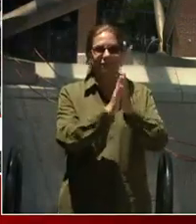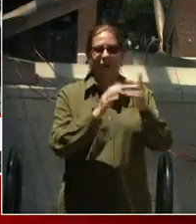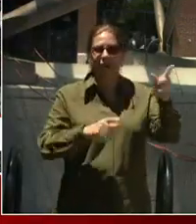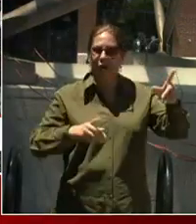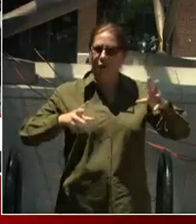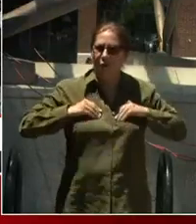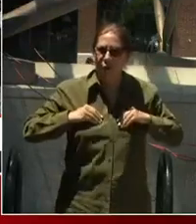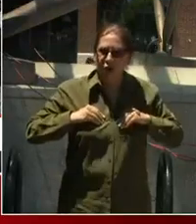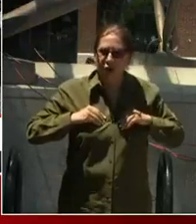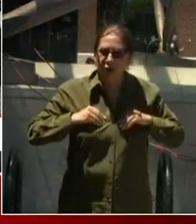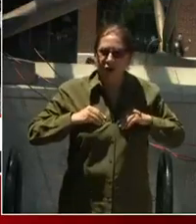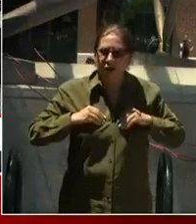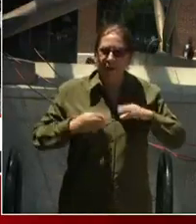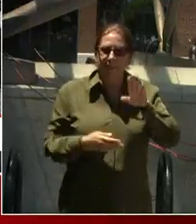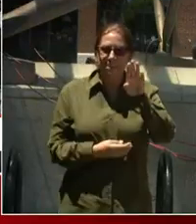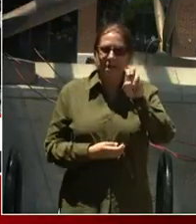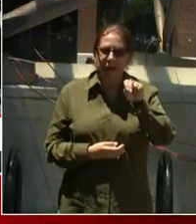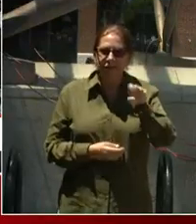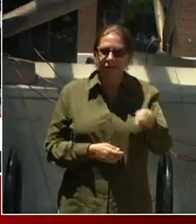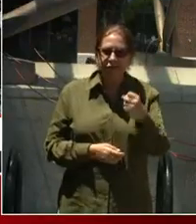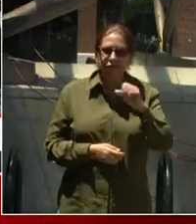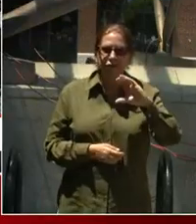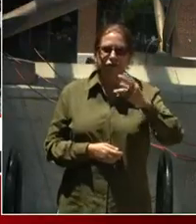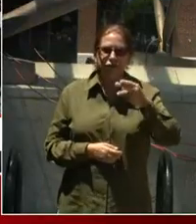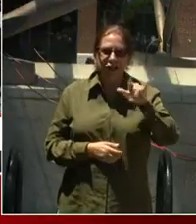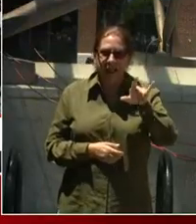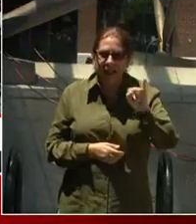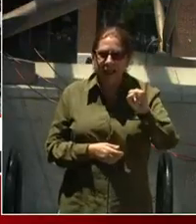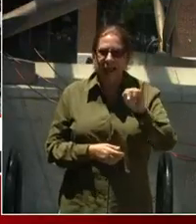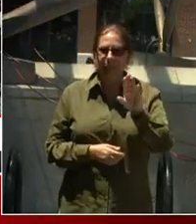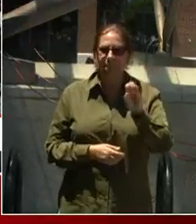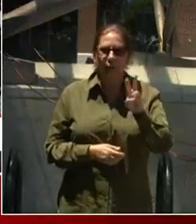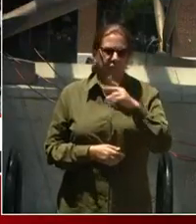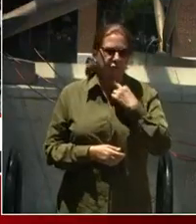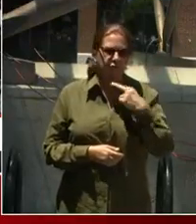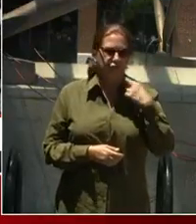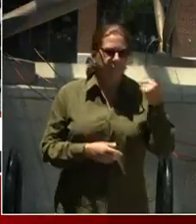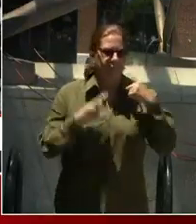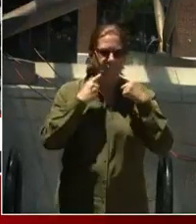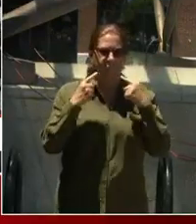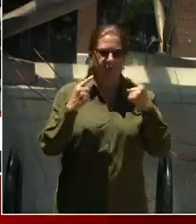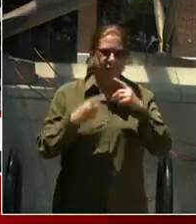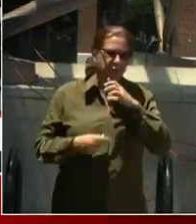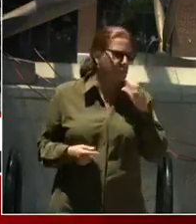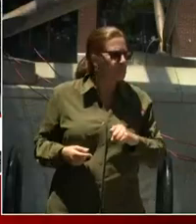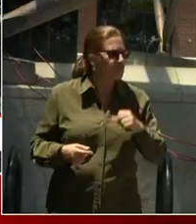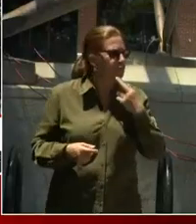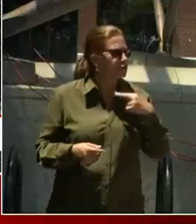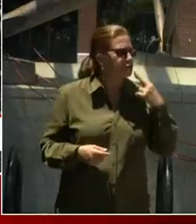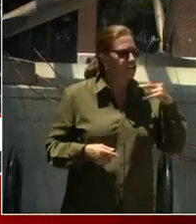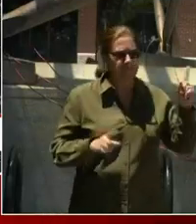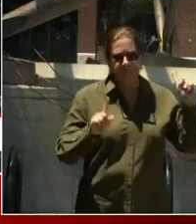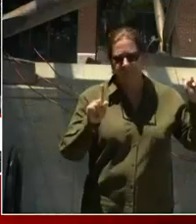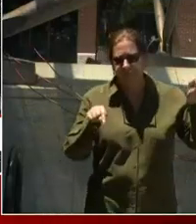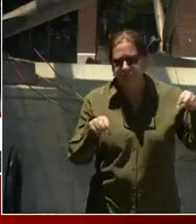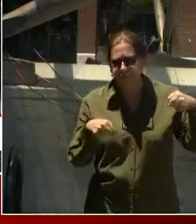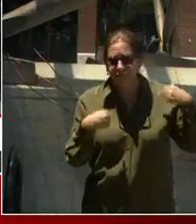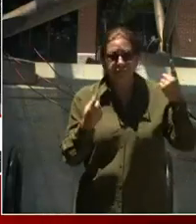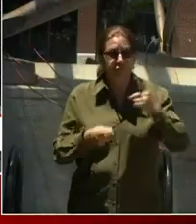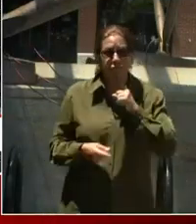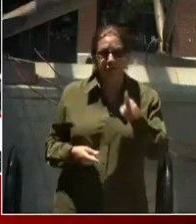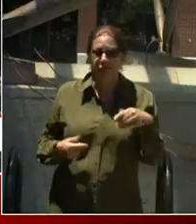Well, this is so exciting. This is so exciting. Since March of 2020,